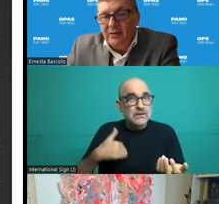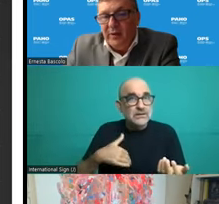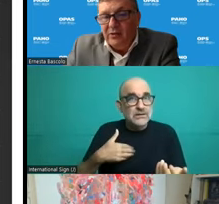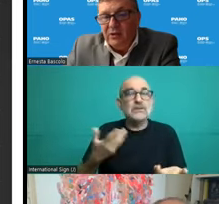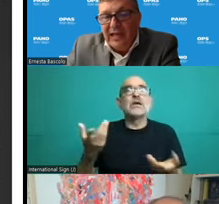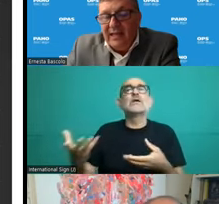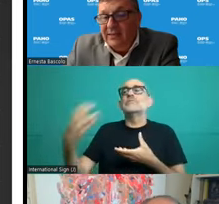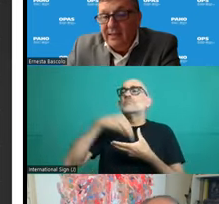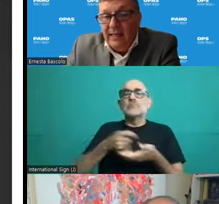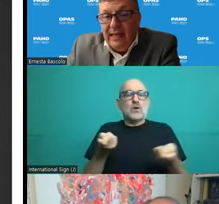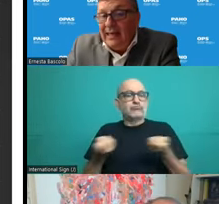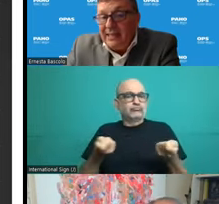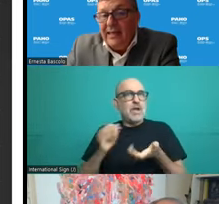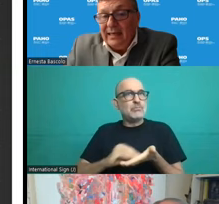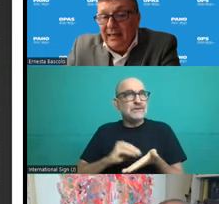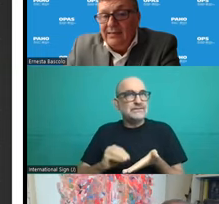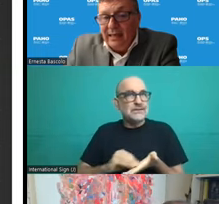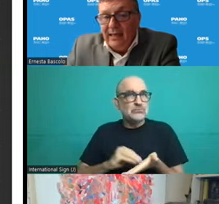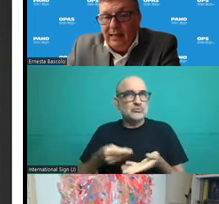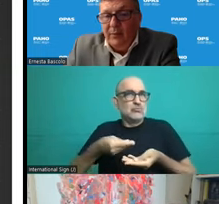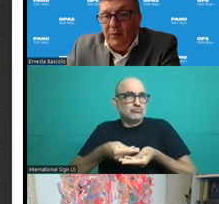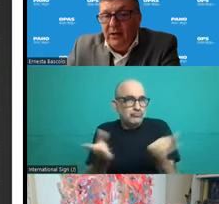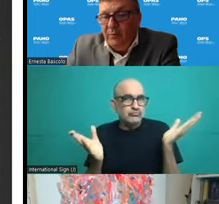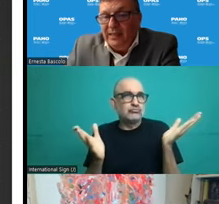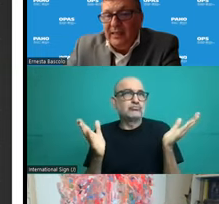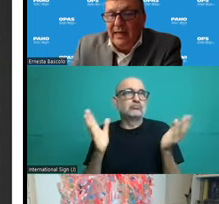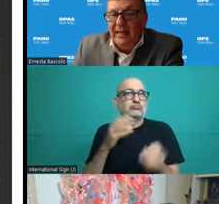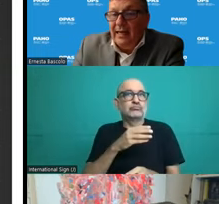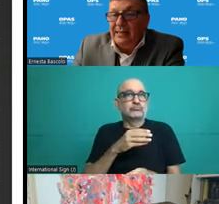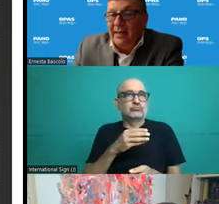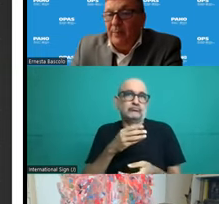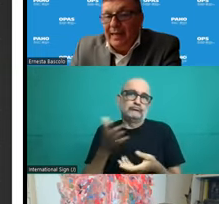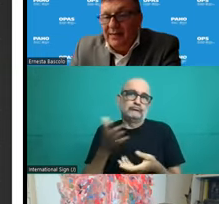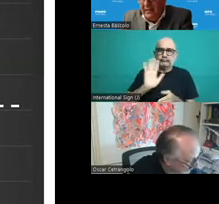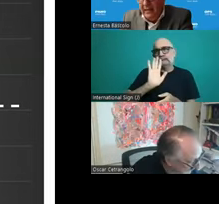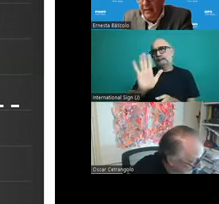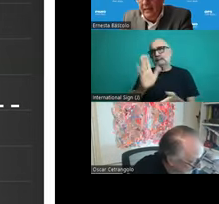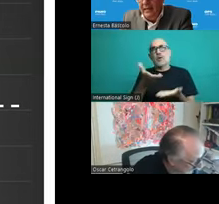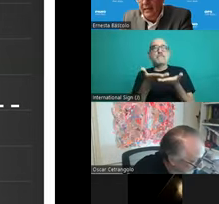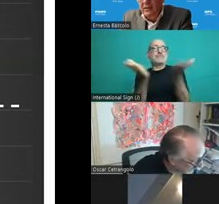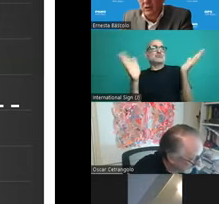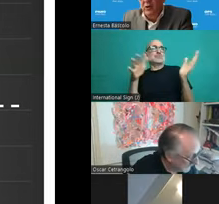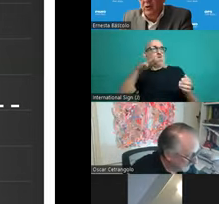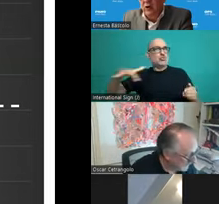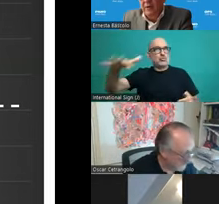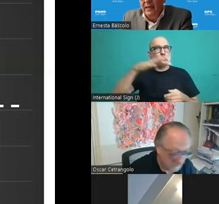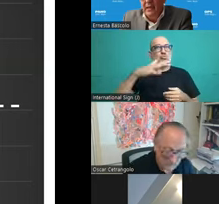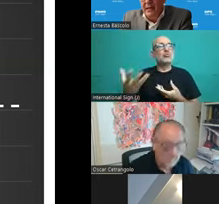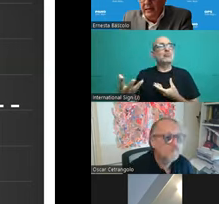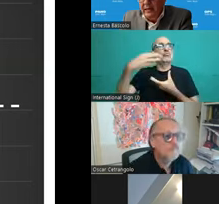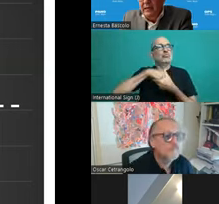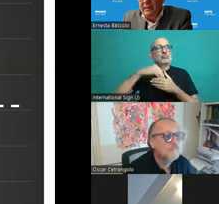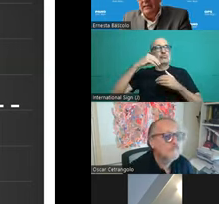are used and managed from the social works, the AR houses in the Dominican Republic and